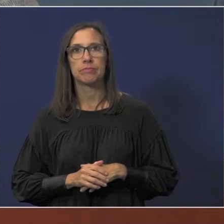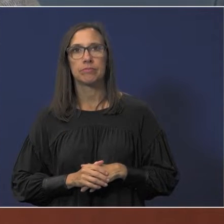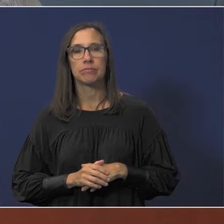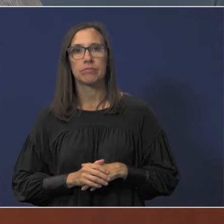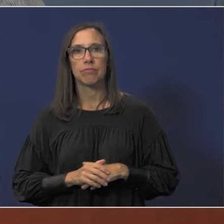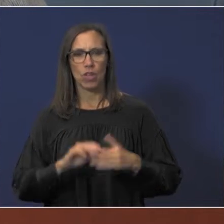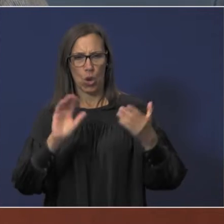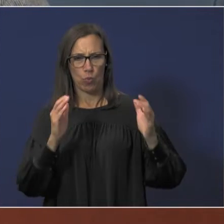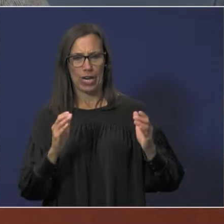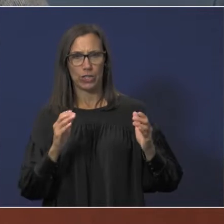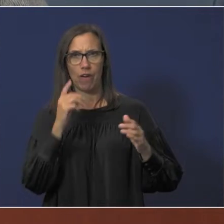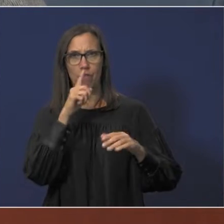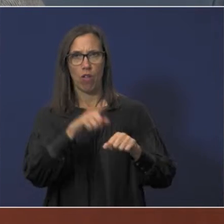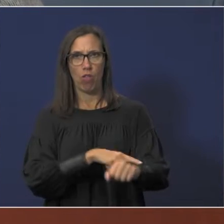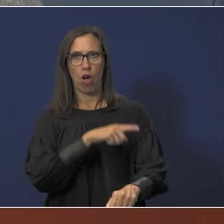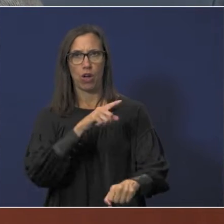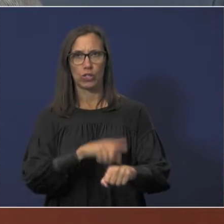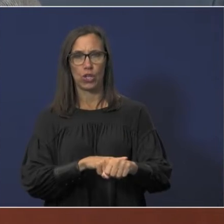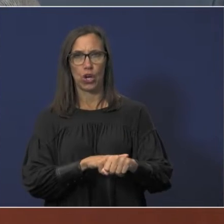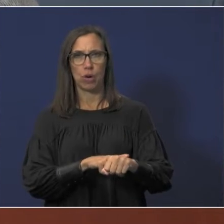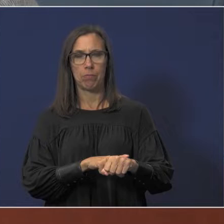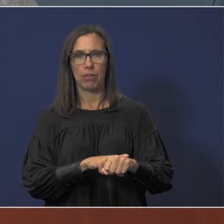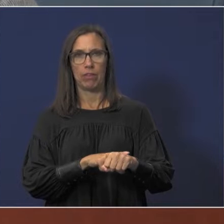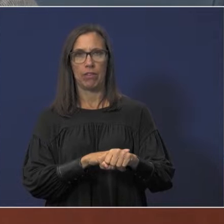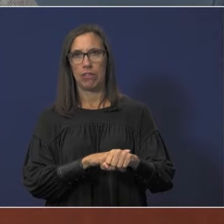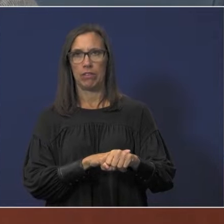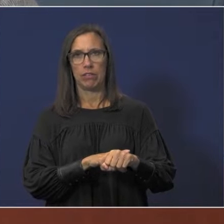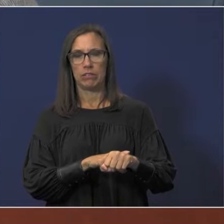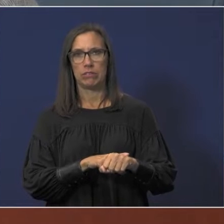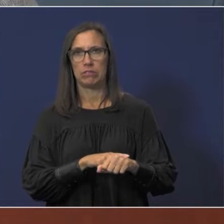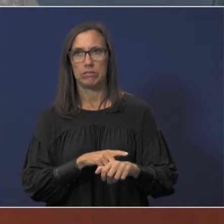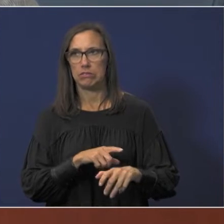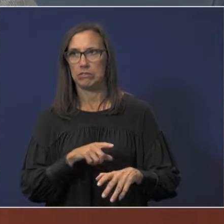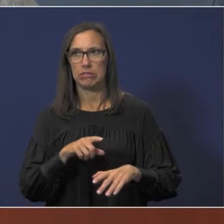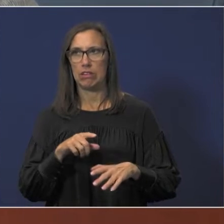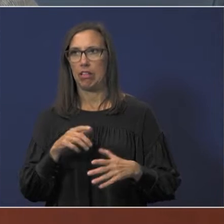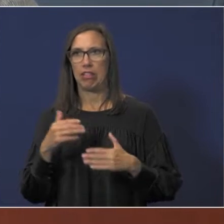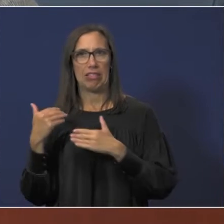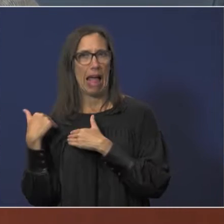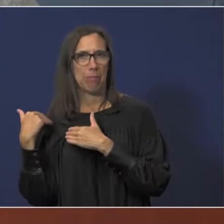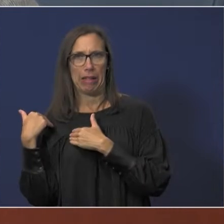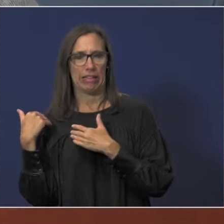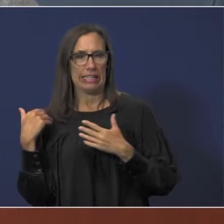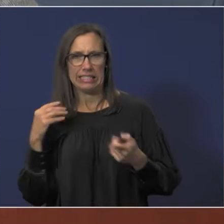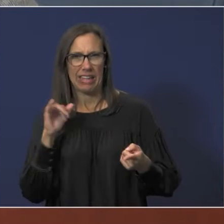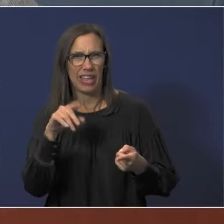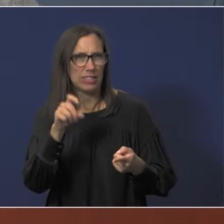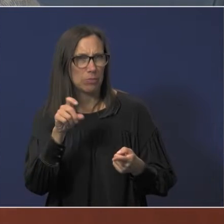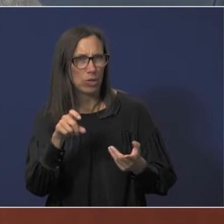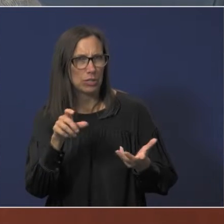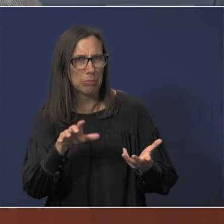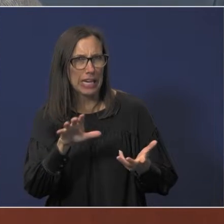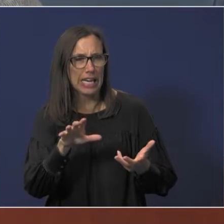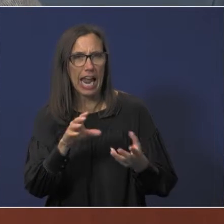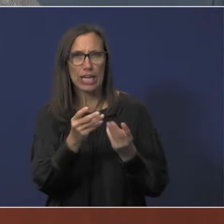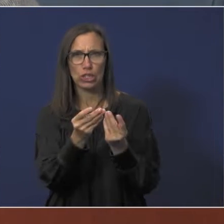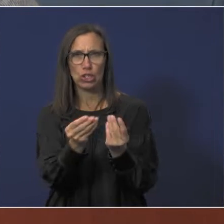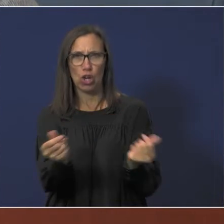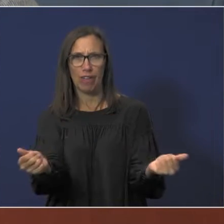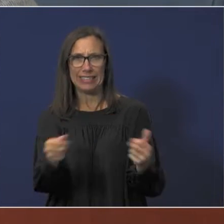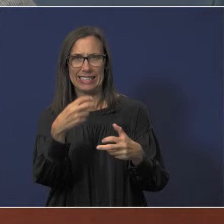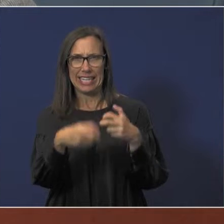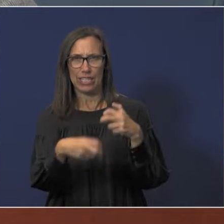ratio of long-term liabilities to total assets, which is supposed to be a solvency